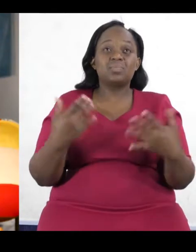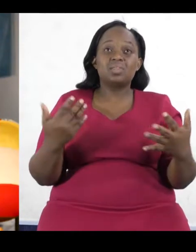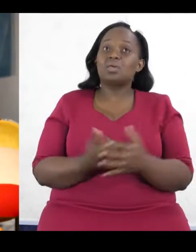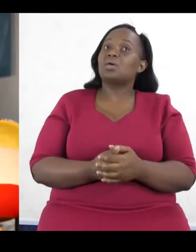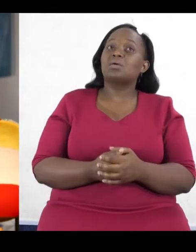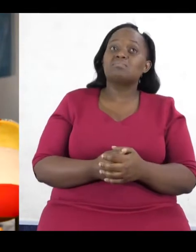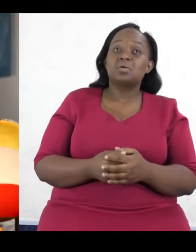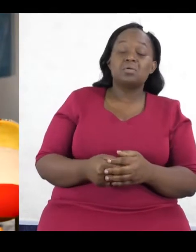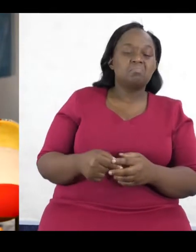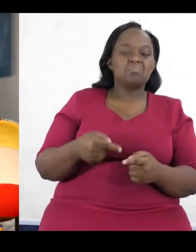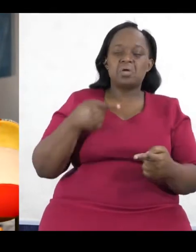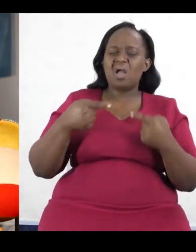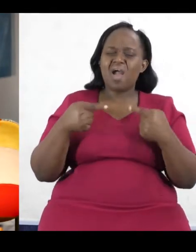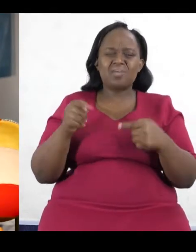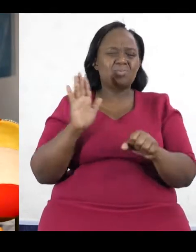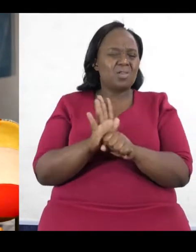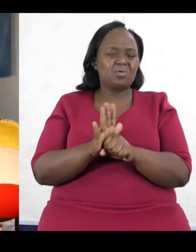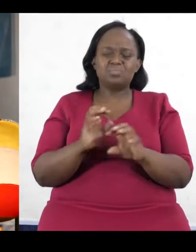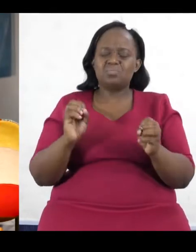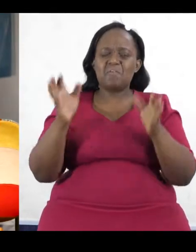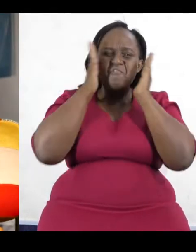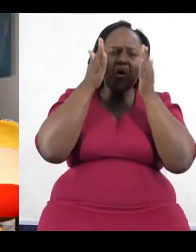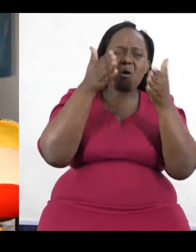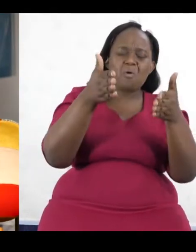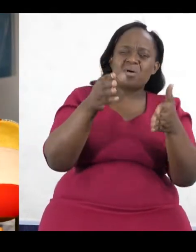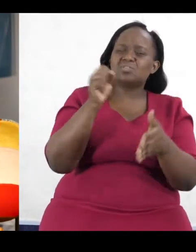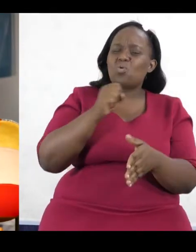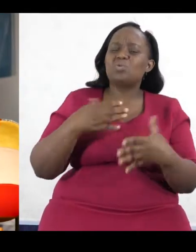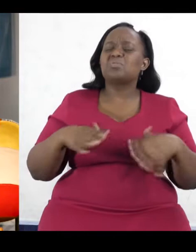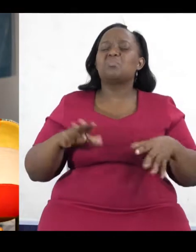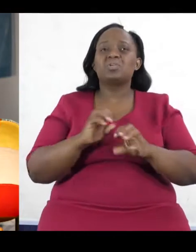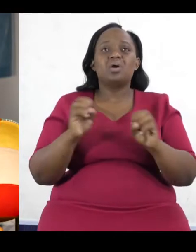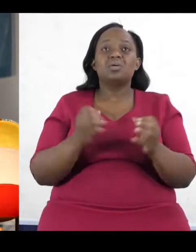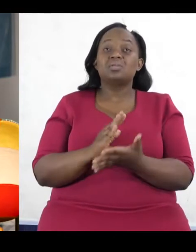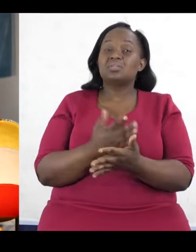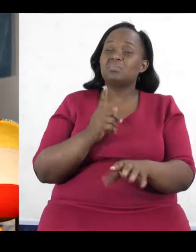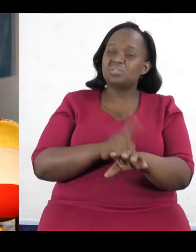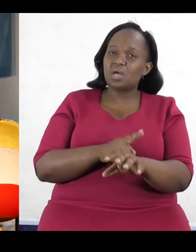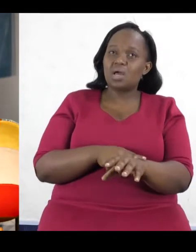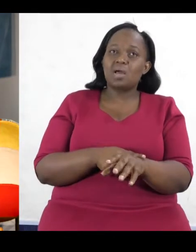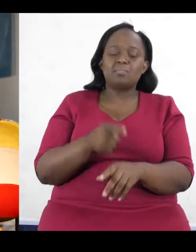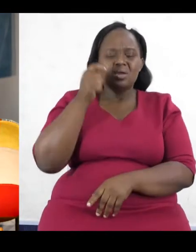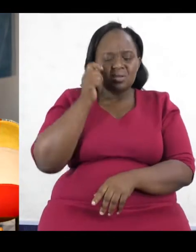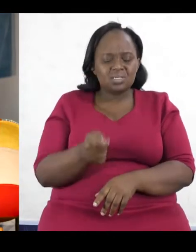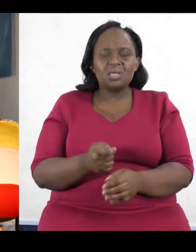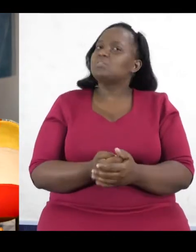get there. So sometimes I think that the judgment can be a little bit harsh, and I agree. However,